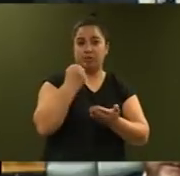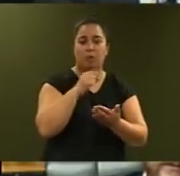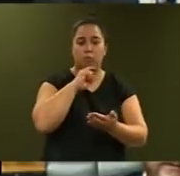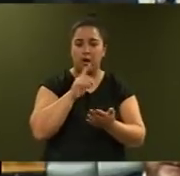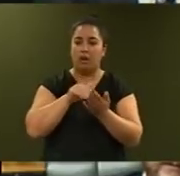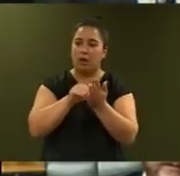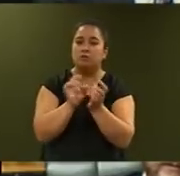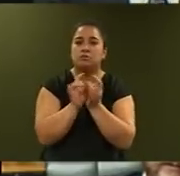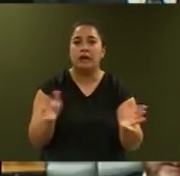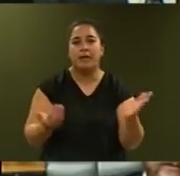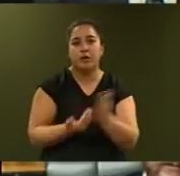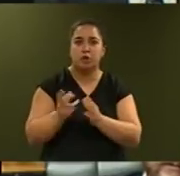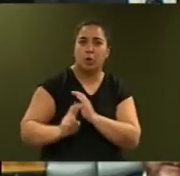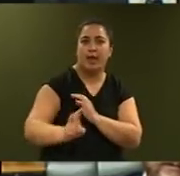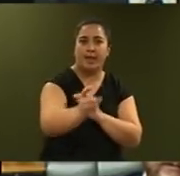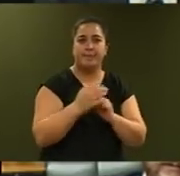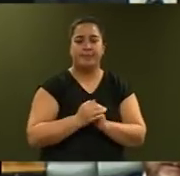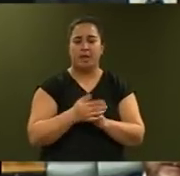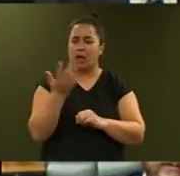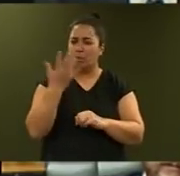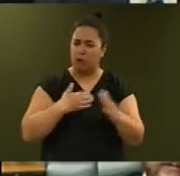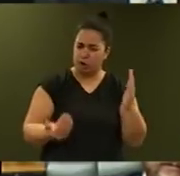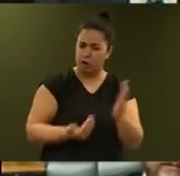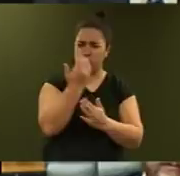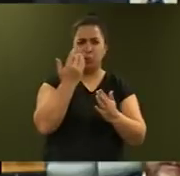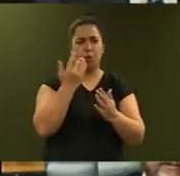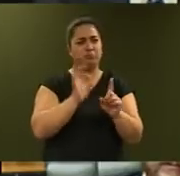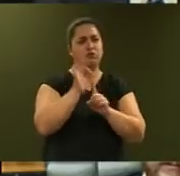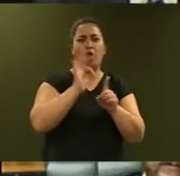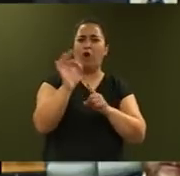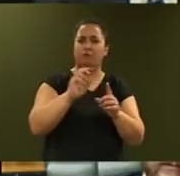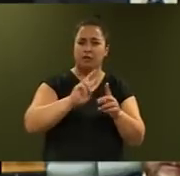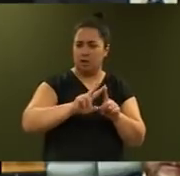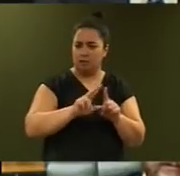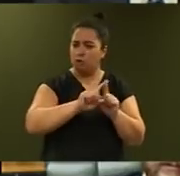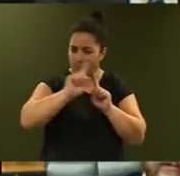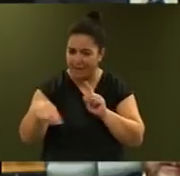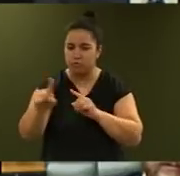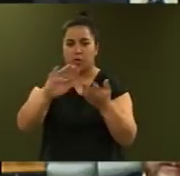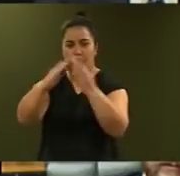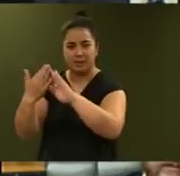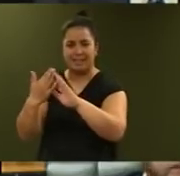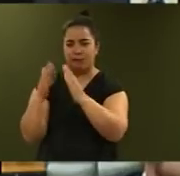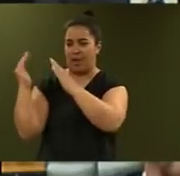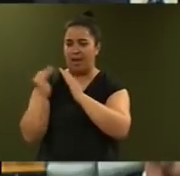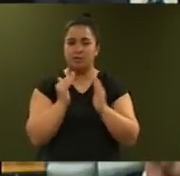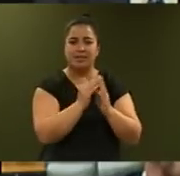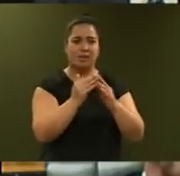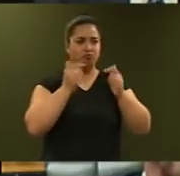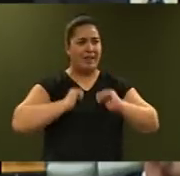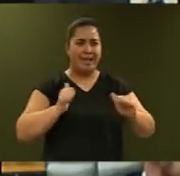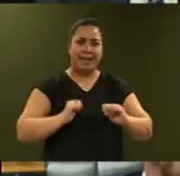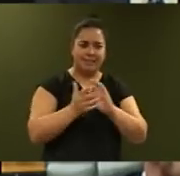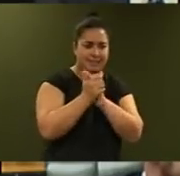We will invest in improved reintegration programmes, including housing and support for training and development, and better support